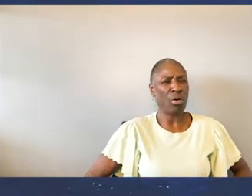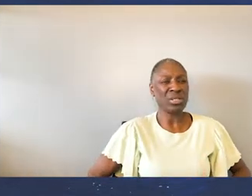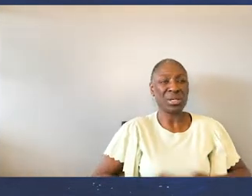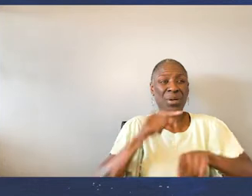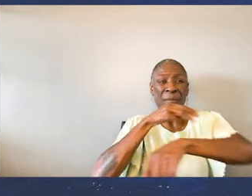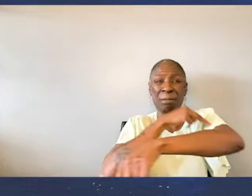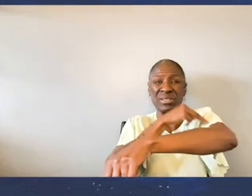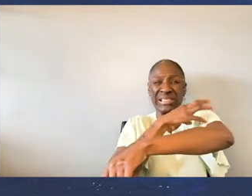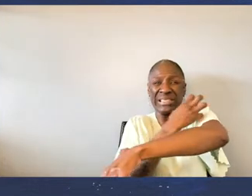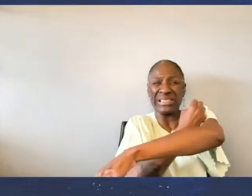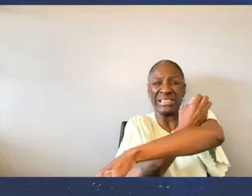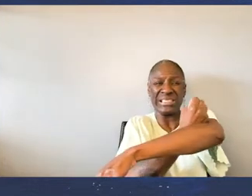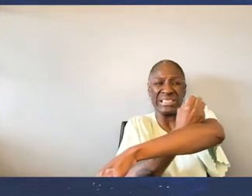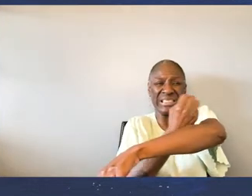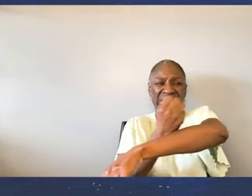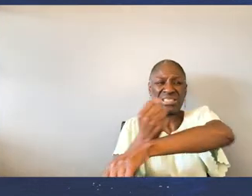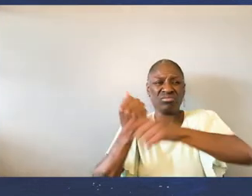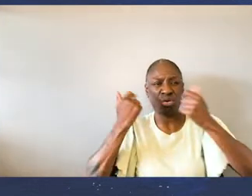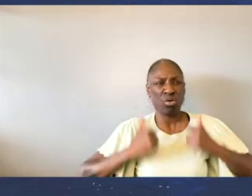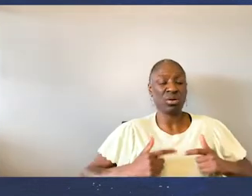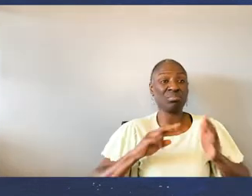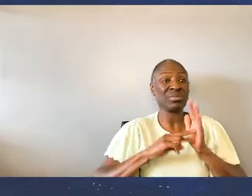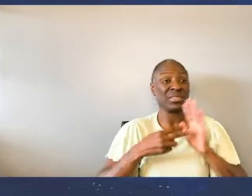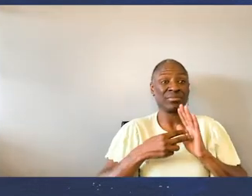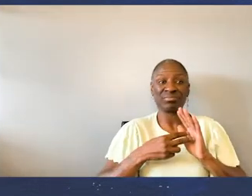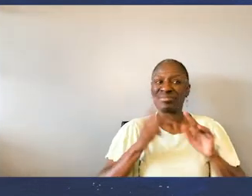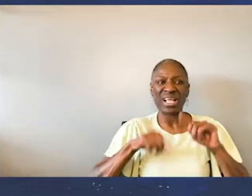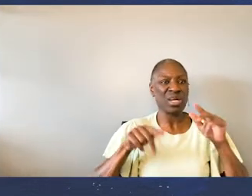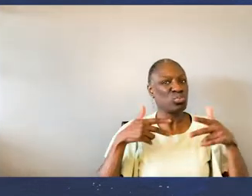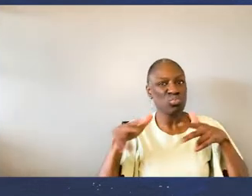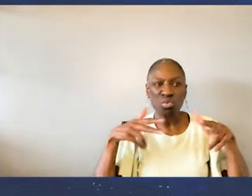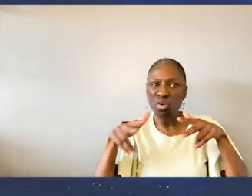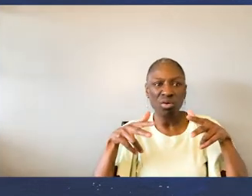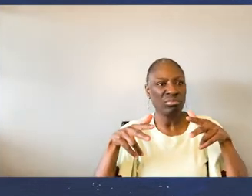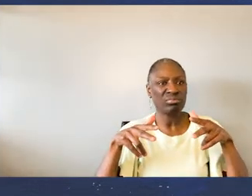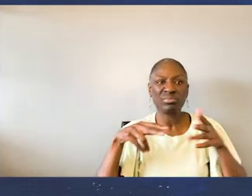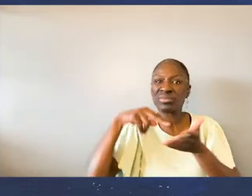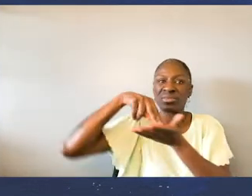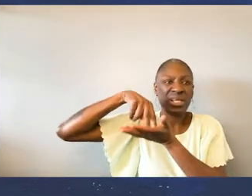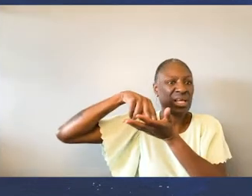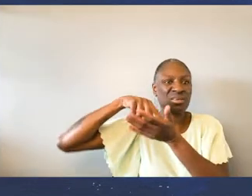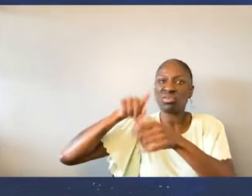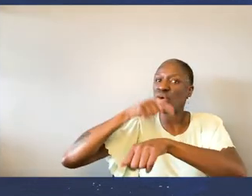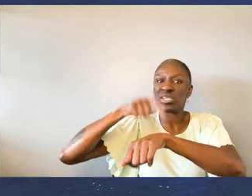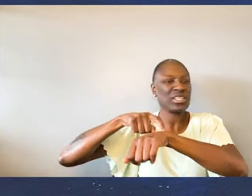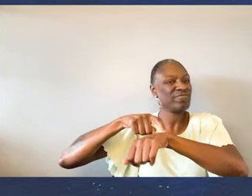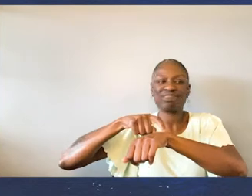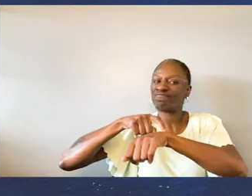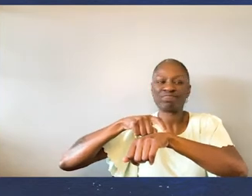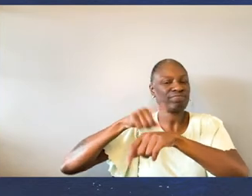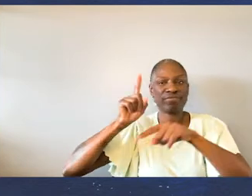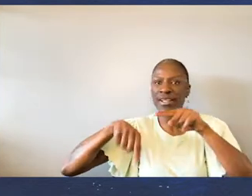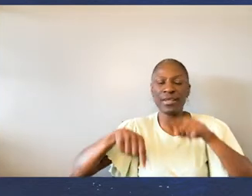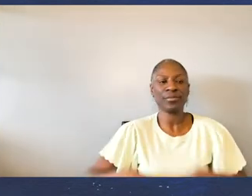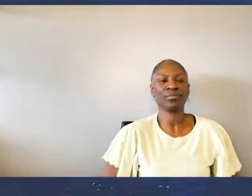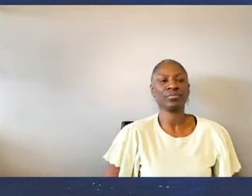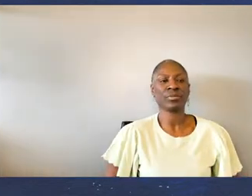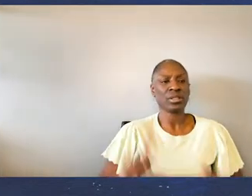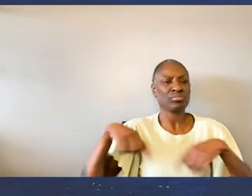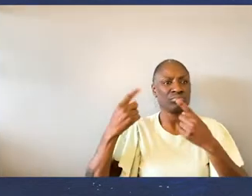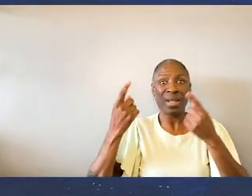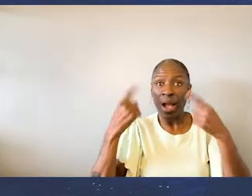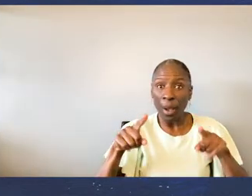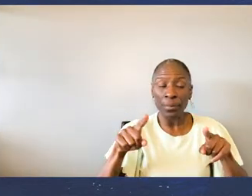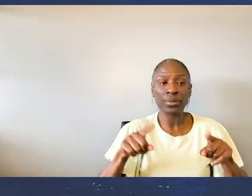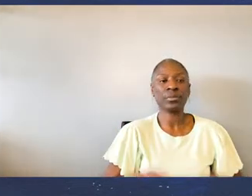tension. And this means that I struggle a lot with things like walking and standing. And over time, what happened is that this